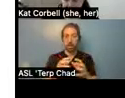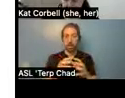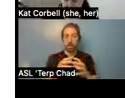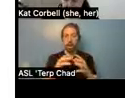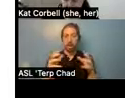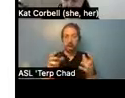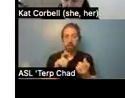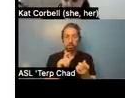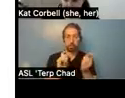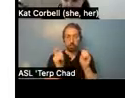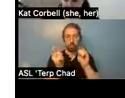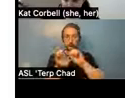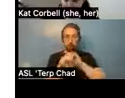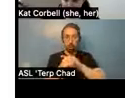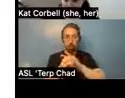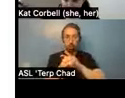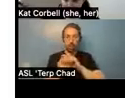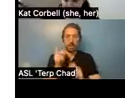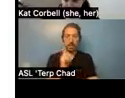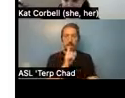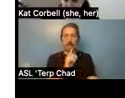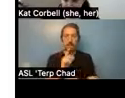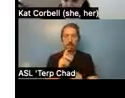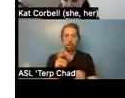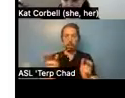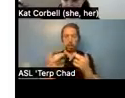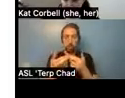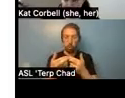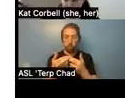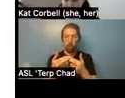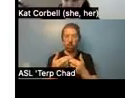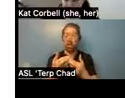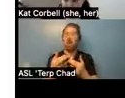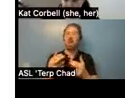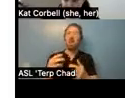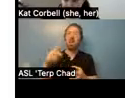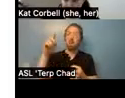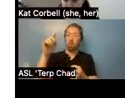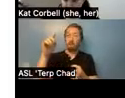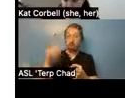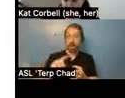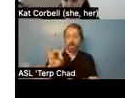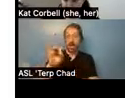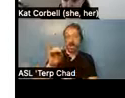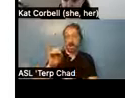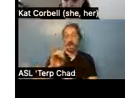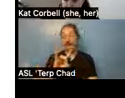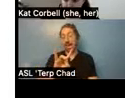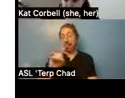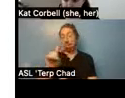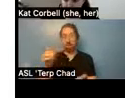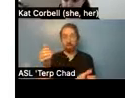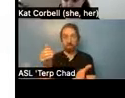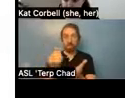was a loss of about 81,000 units between 1977 and 1981 and a 43%